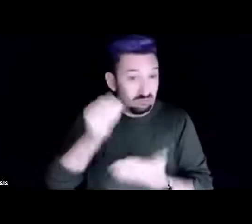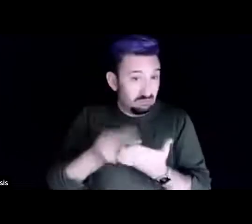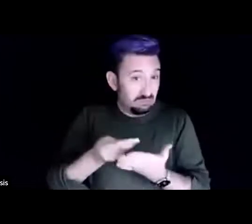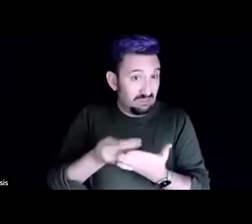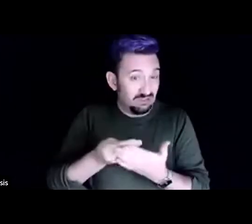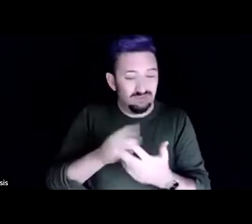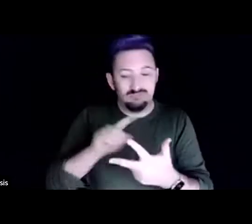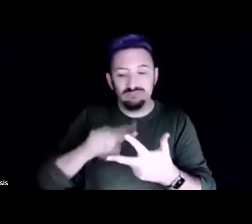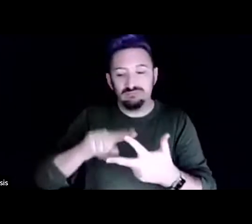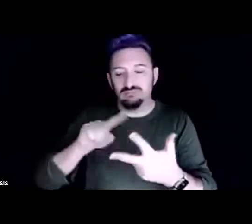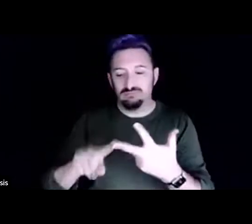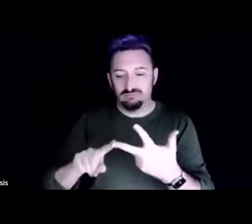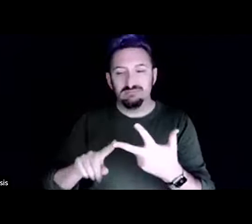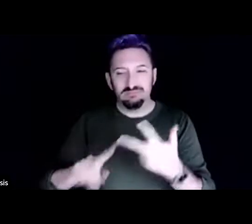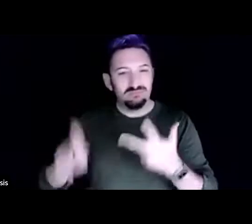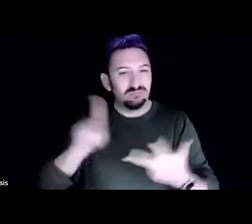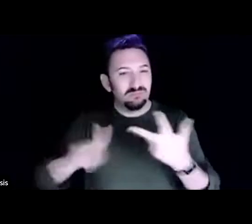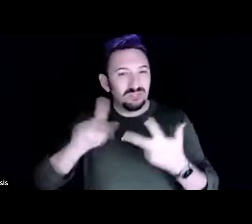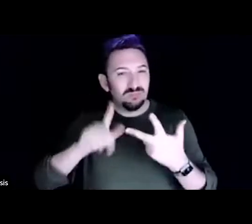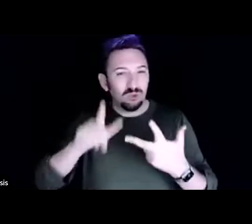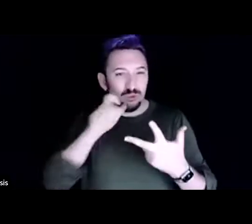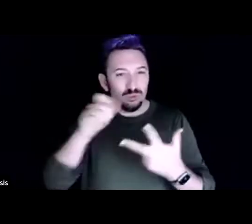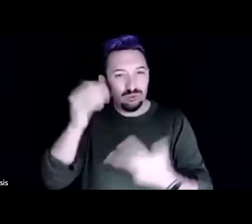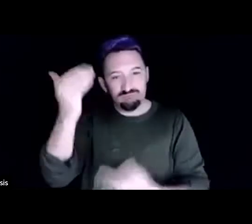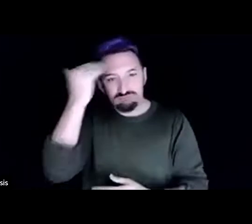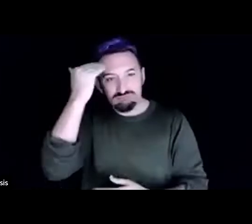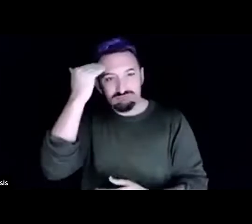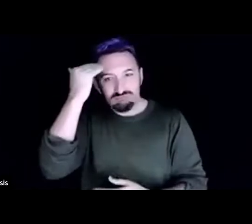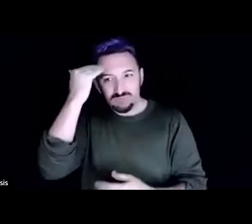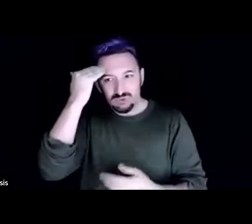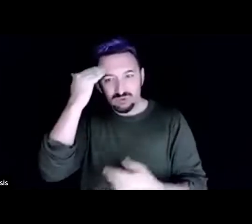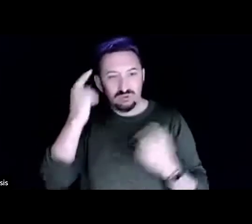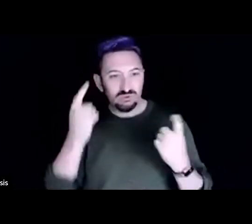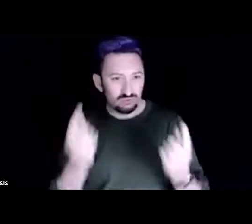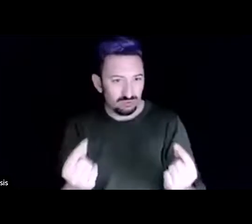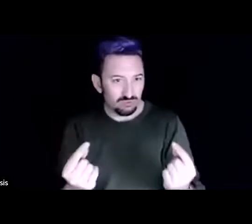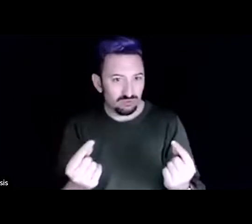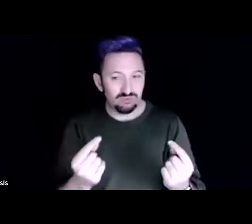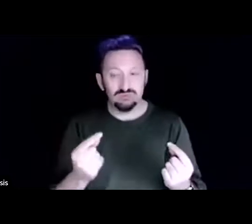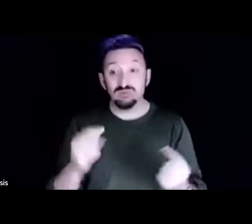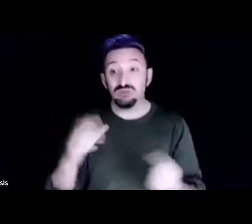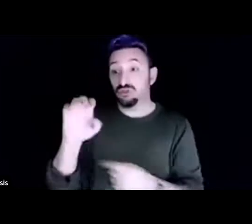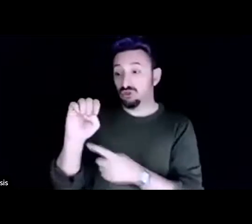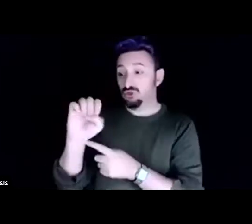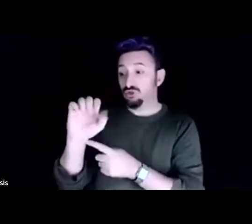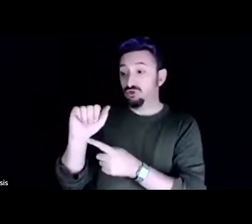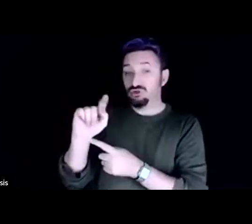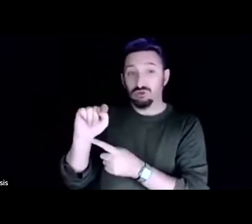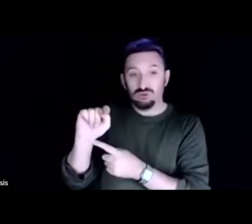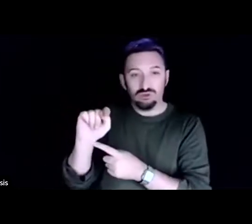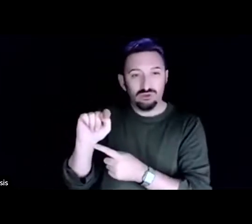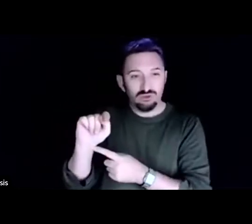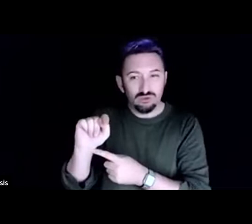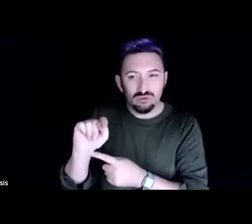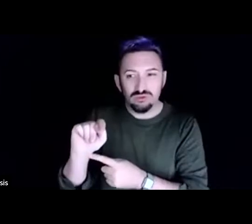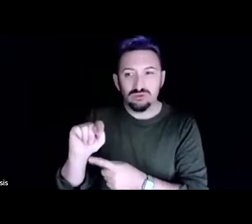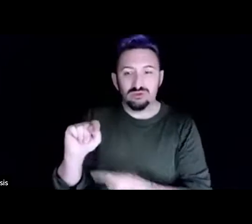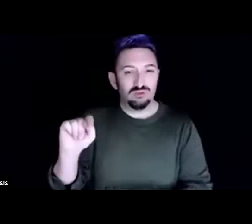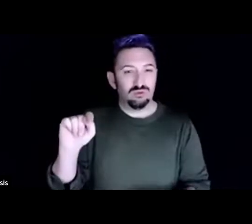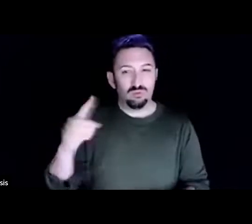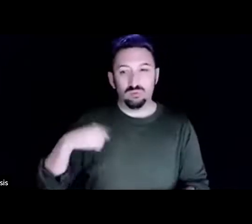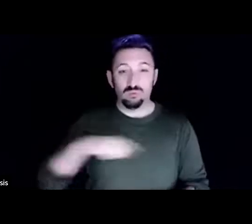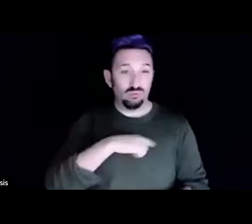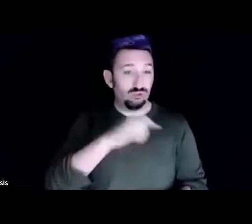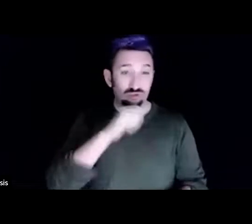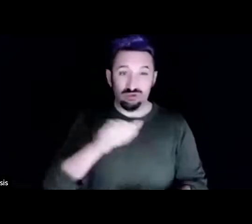that know how to do it. And with Earth Activist Training, we're not a wealthy organization.